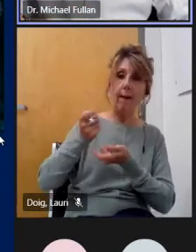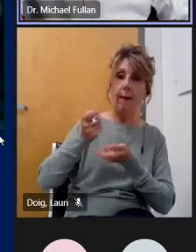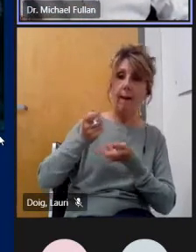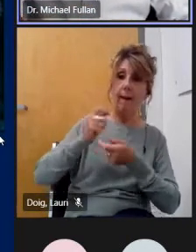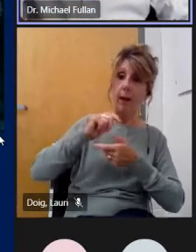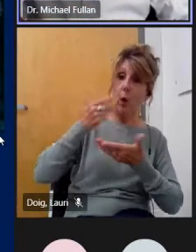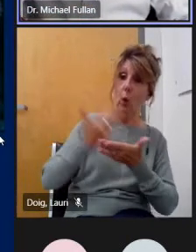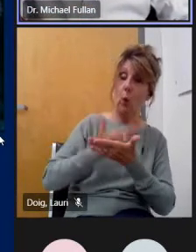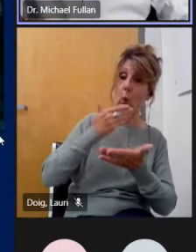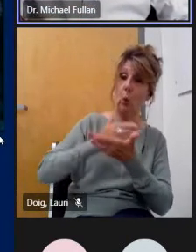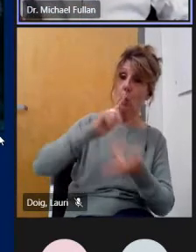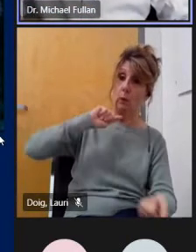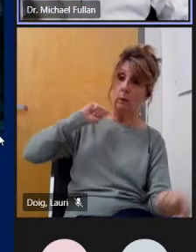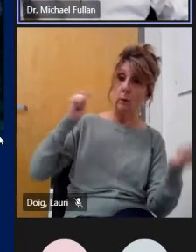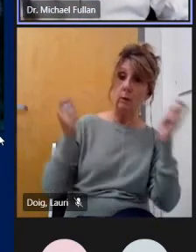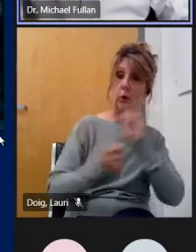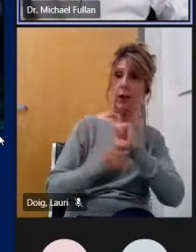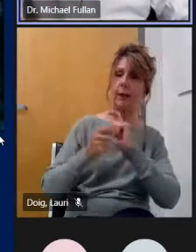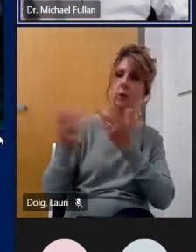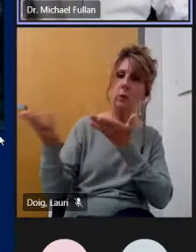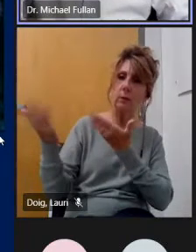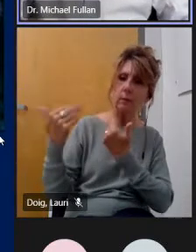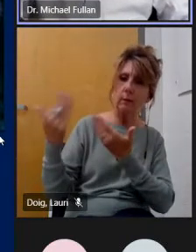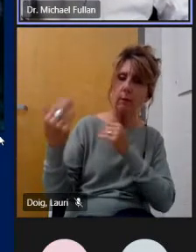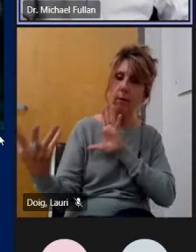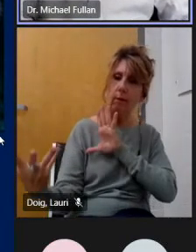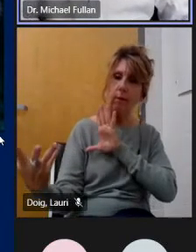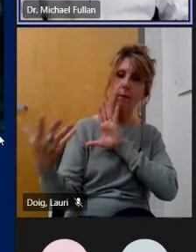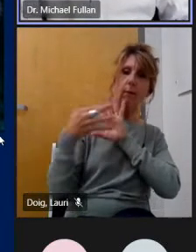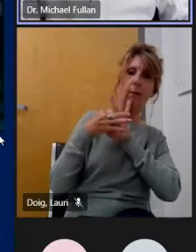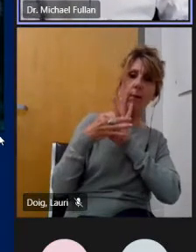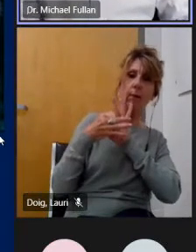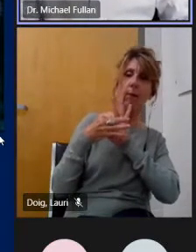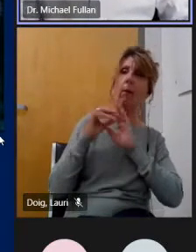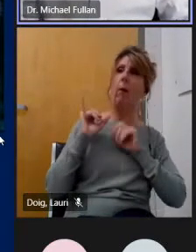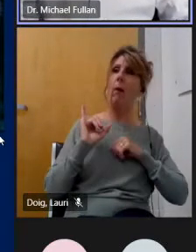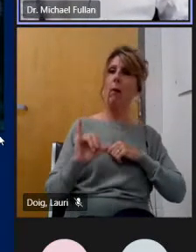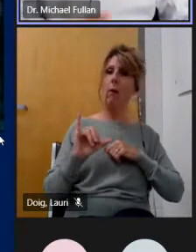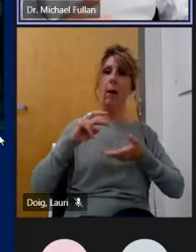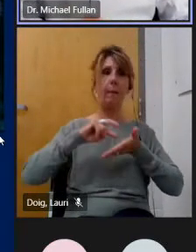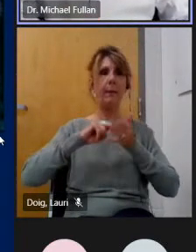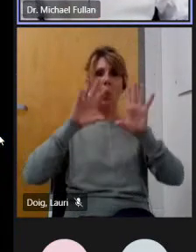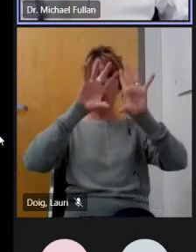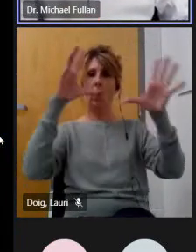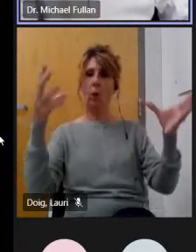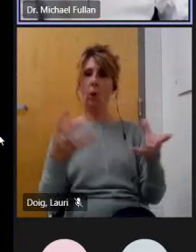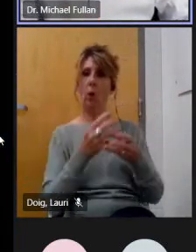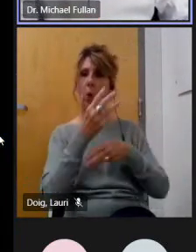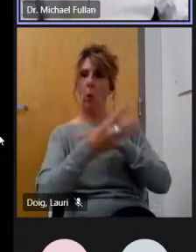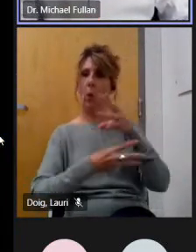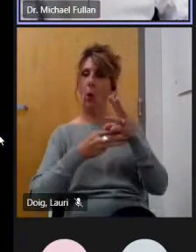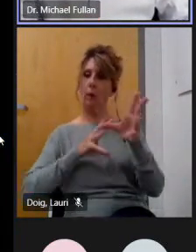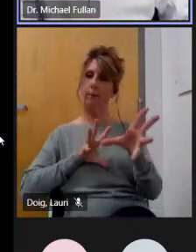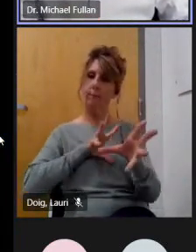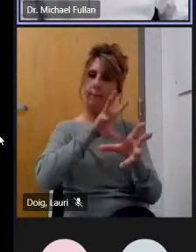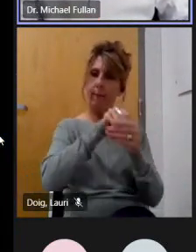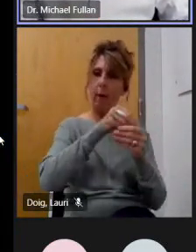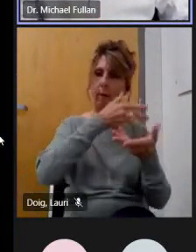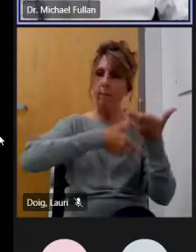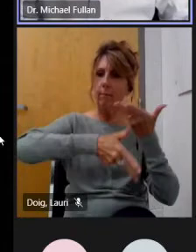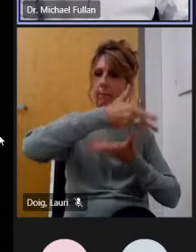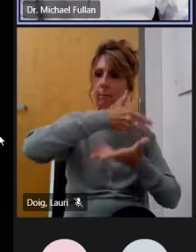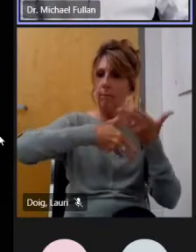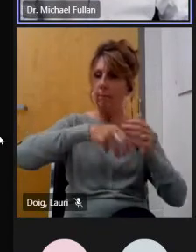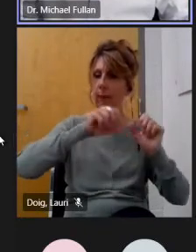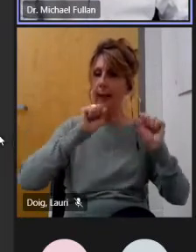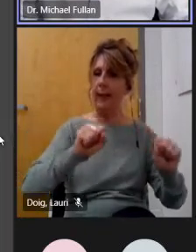worthwhile it's understanding the world it's trying to figure out how i can be uh make a contribution to it so a lot of things about equity um